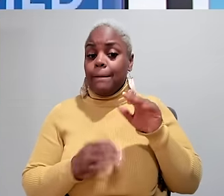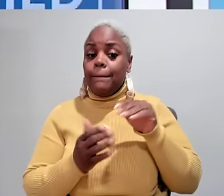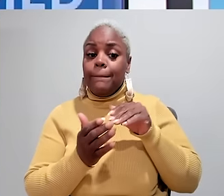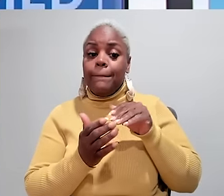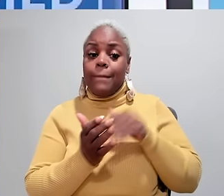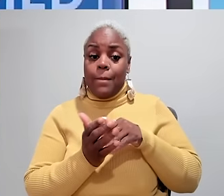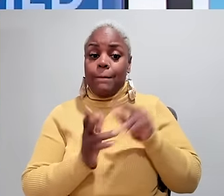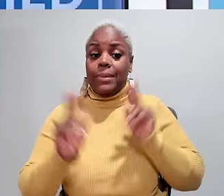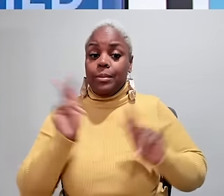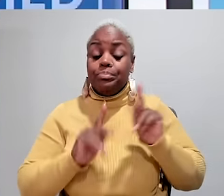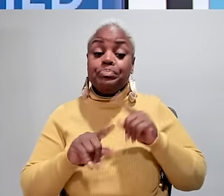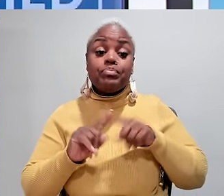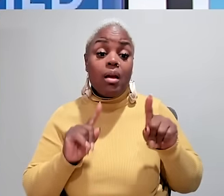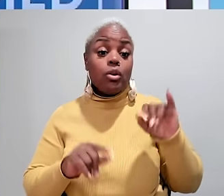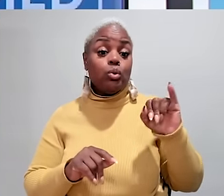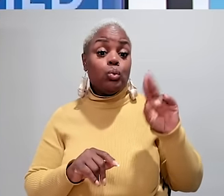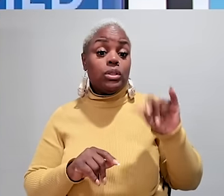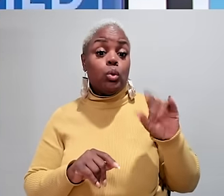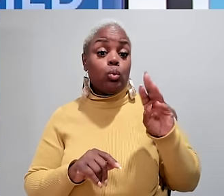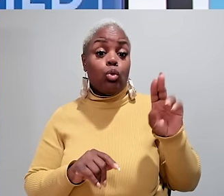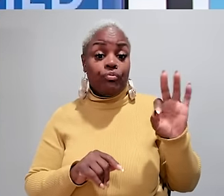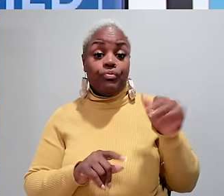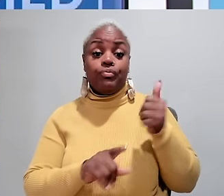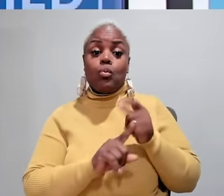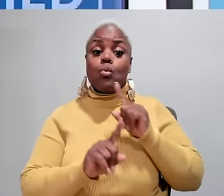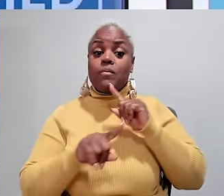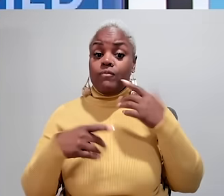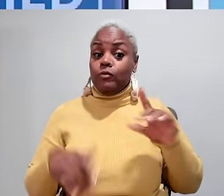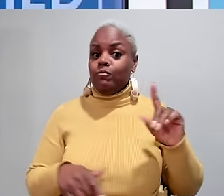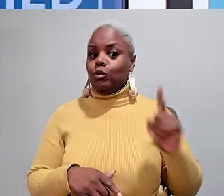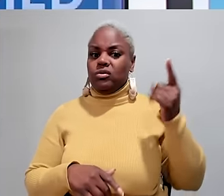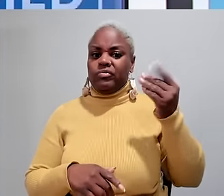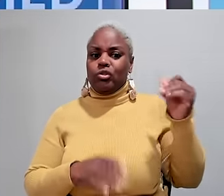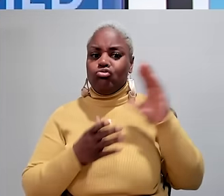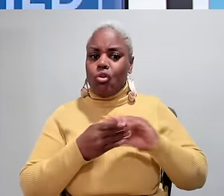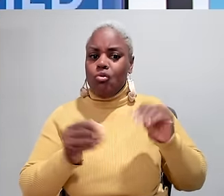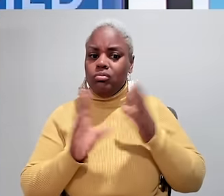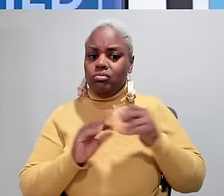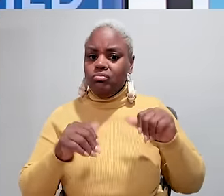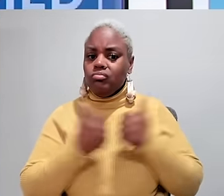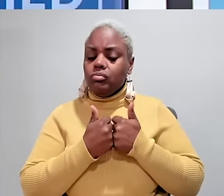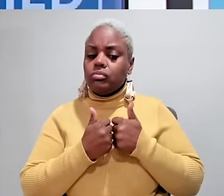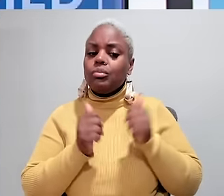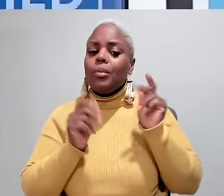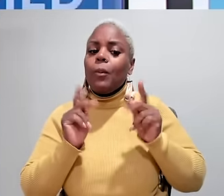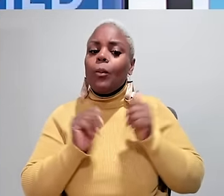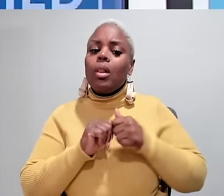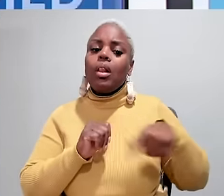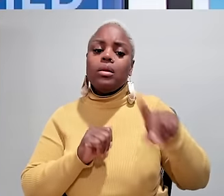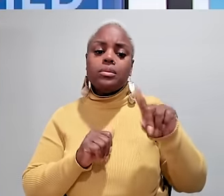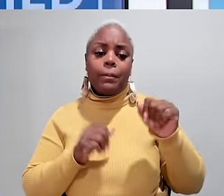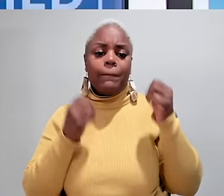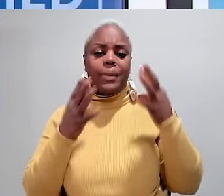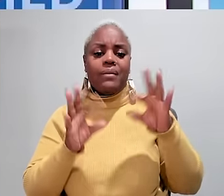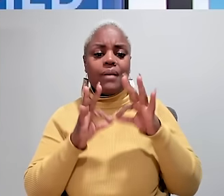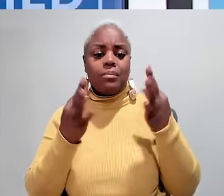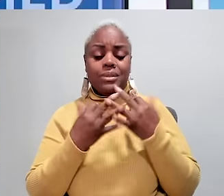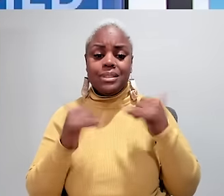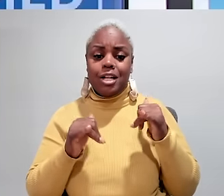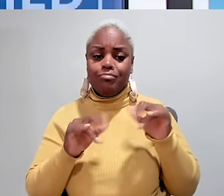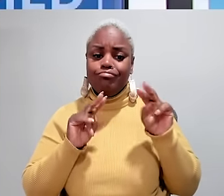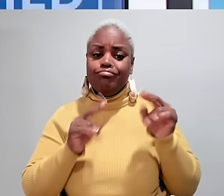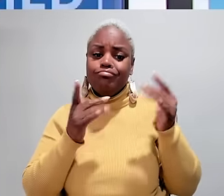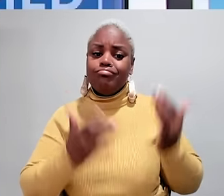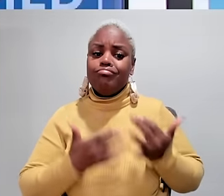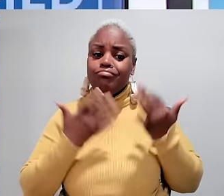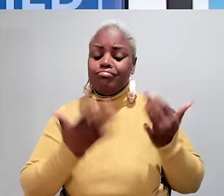5,000 people. But as Judy Woodruff reports in the first of several stories on the challenges facing those with disabilities, many families